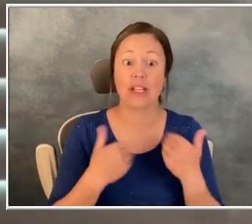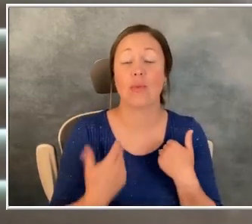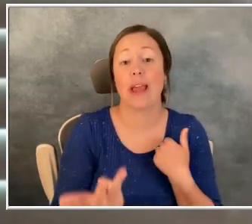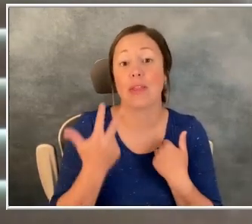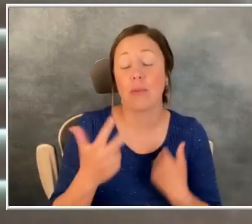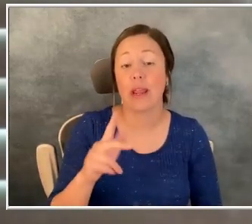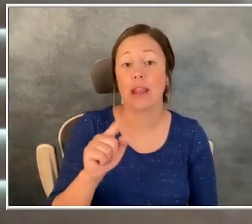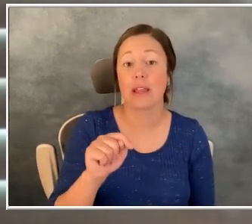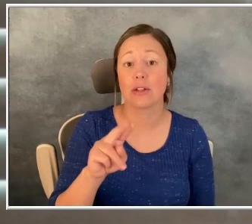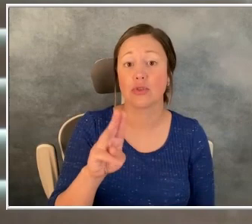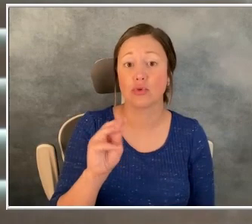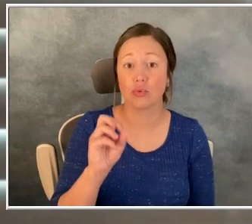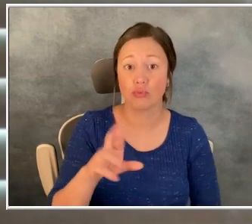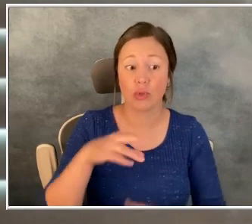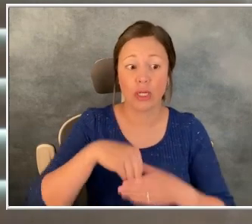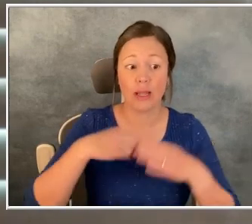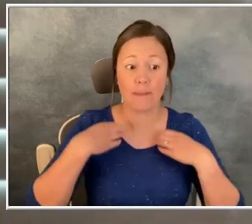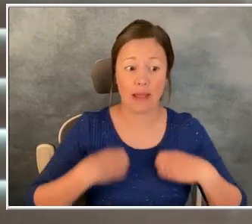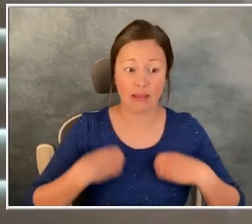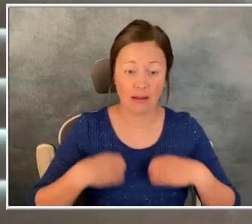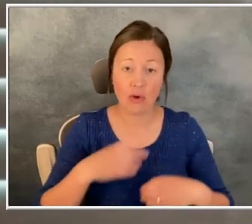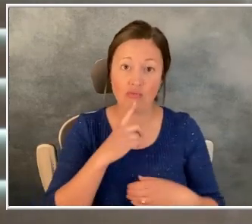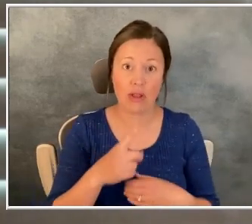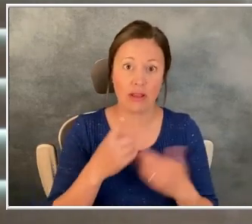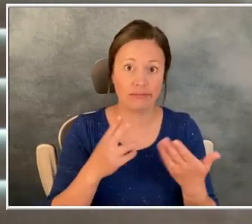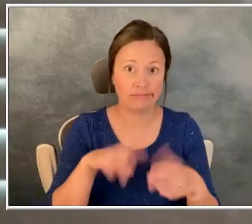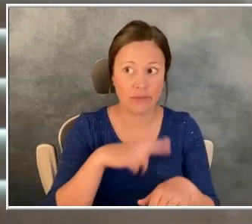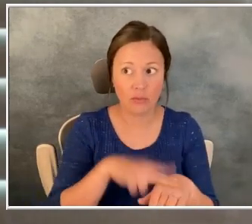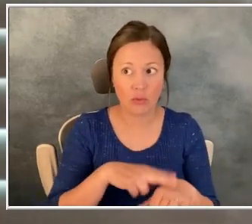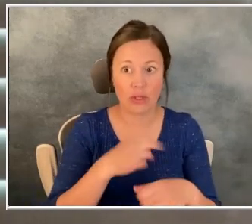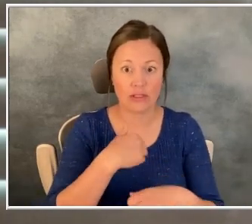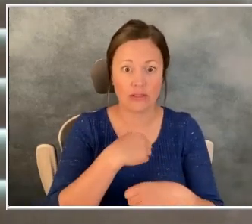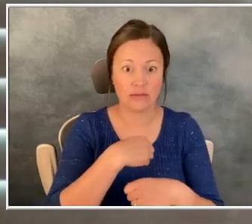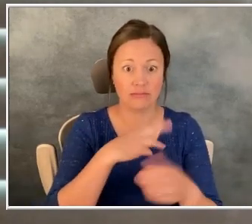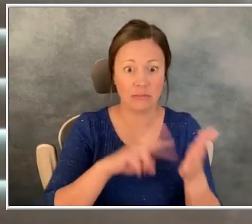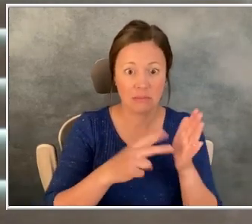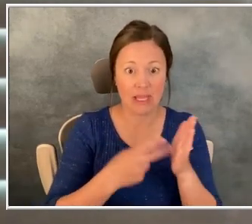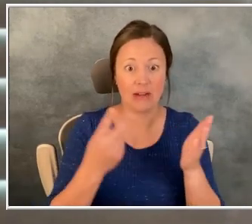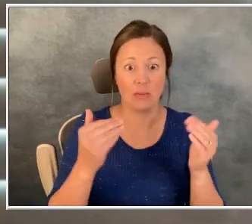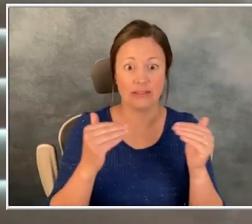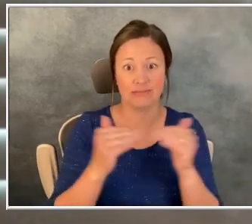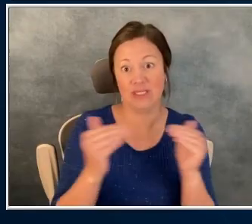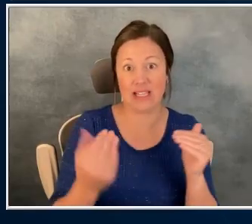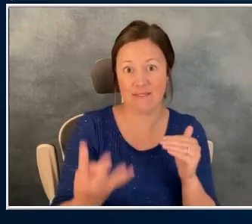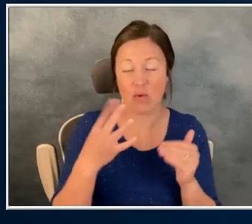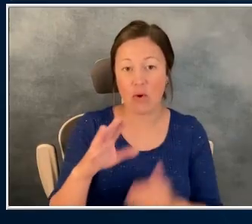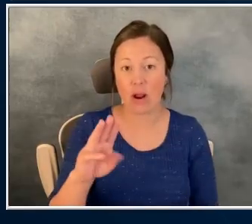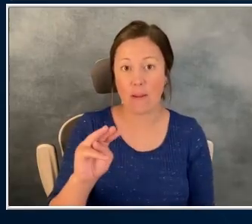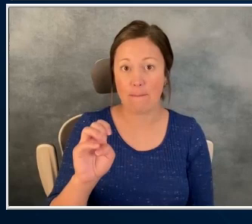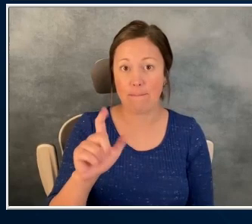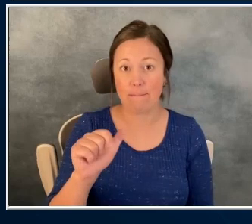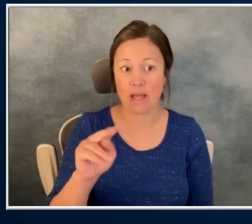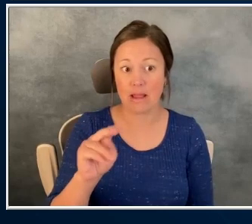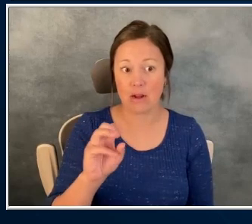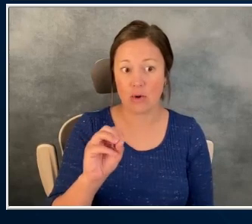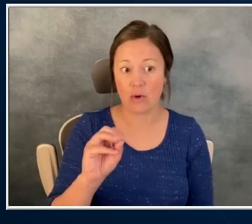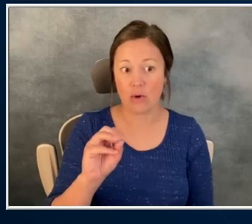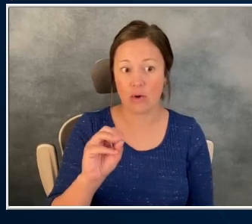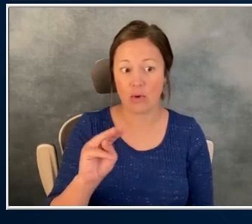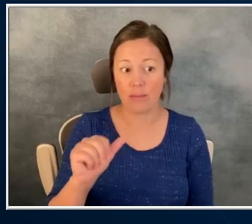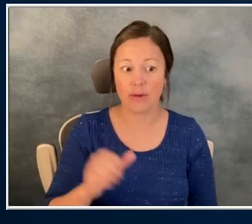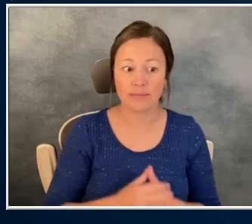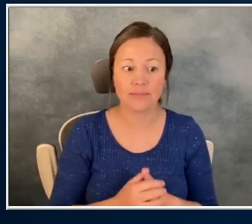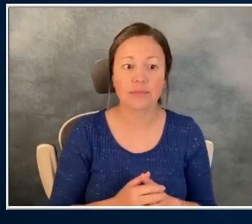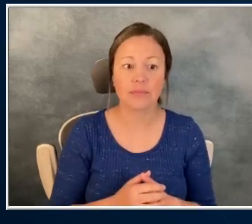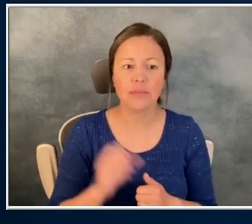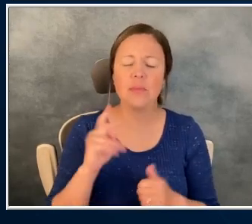in my lungs, uh, which then of course made it stage four melanoma. How did you wind up taking the oral therapy?